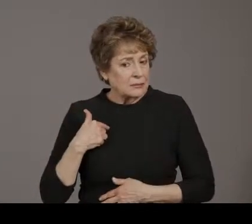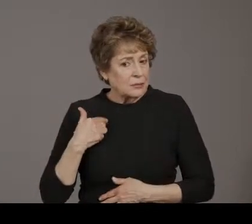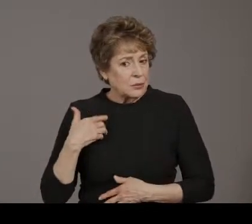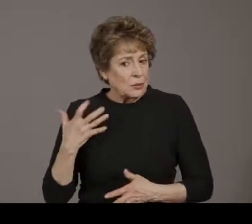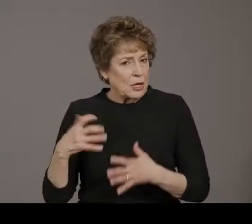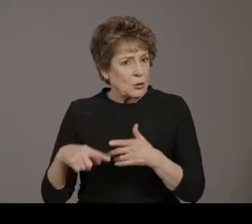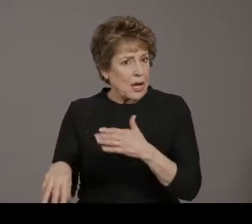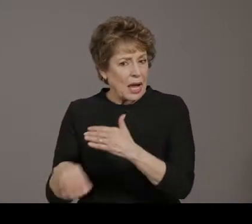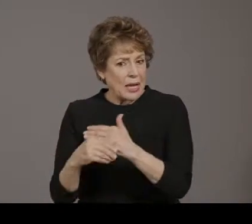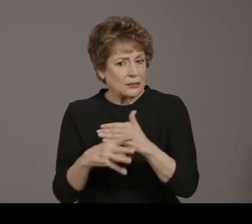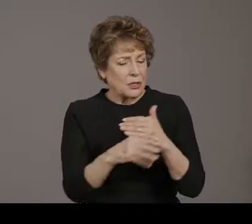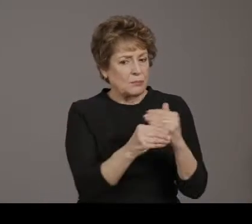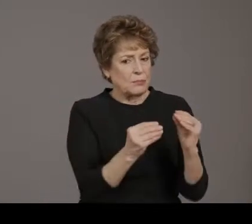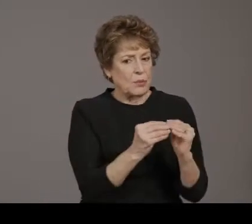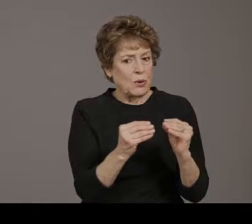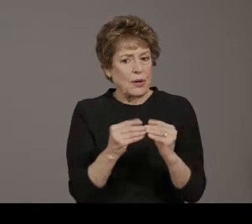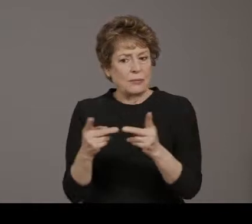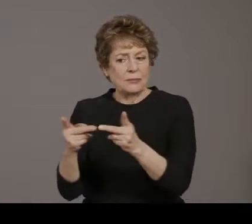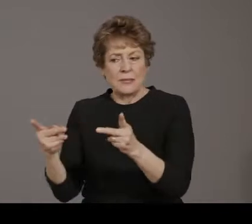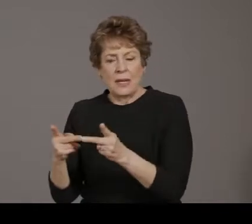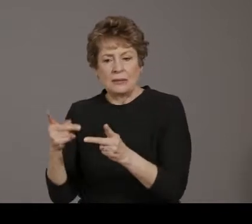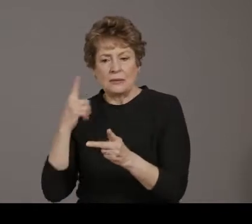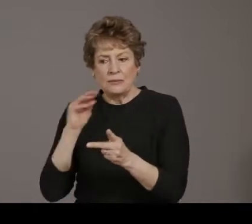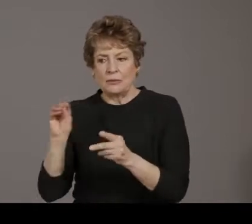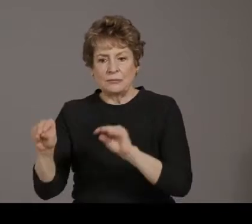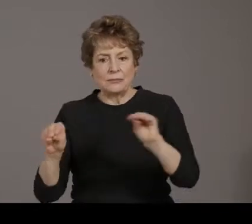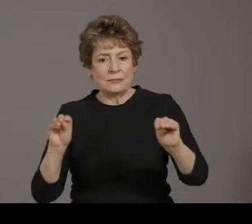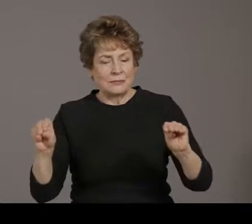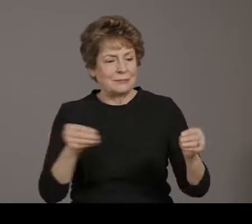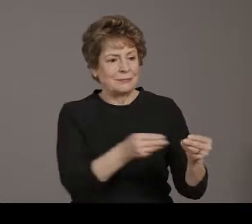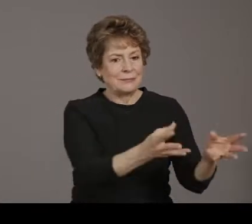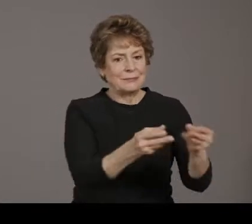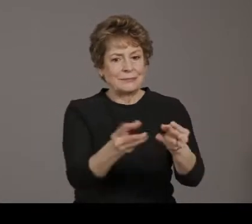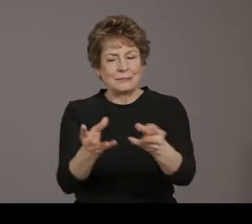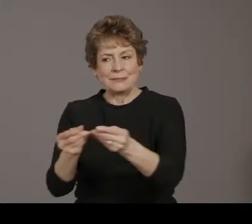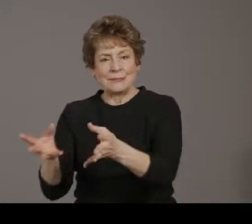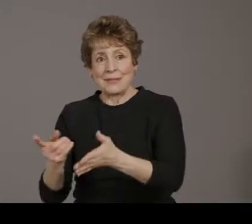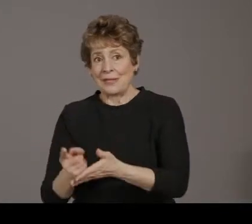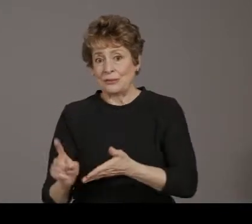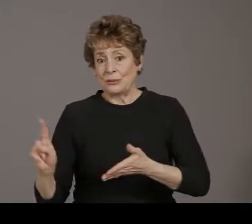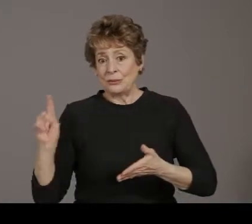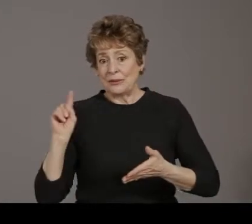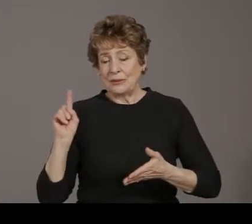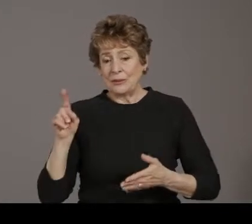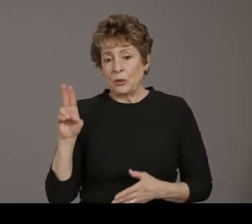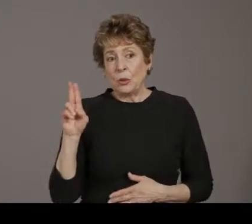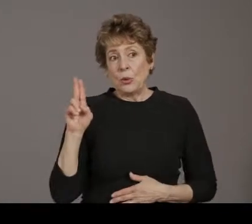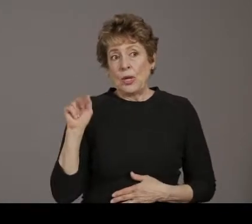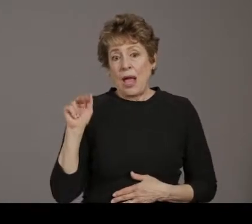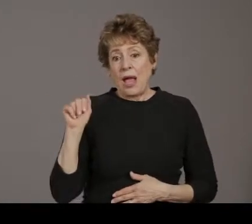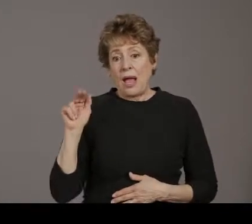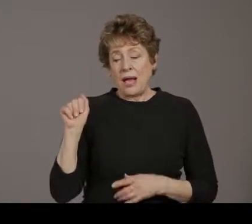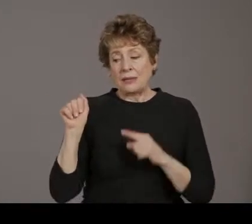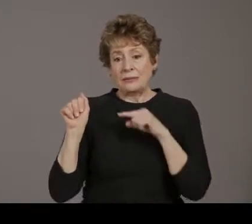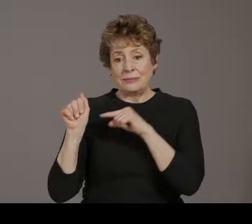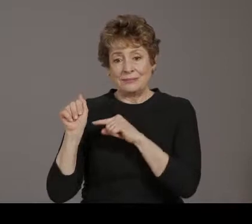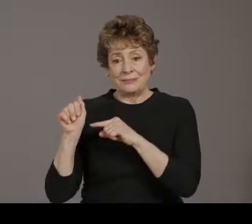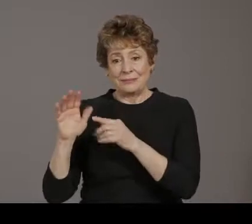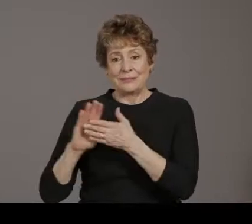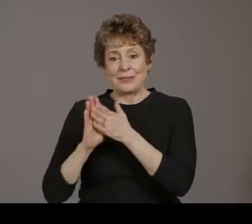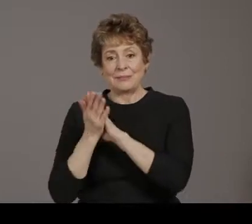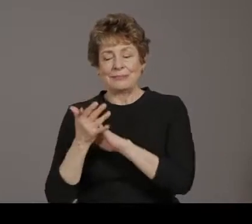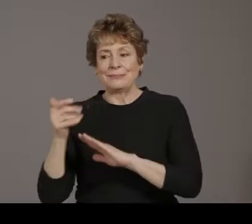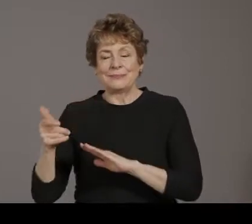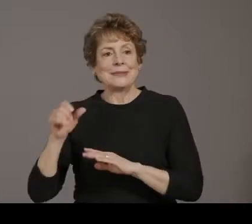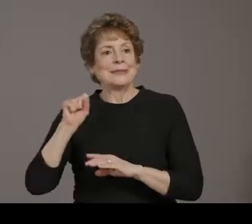Arizona. Last week we transitioned the University of Arizona Tucson pod to a state pod with the ability to scale